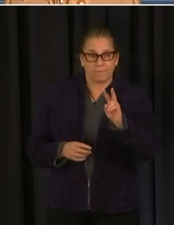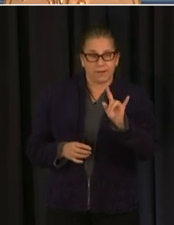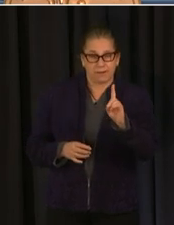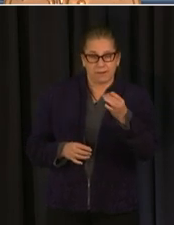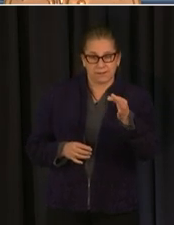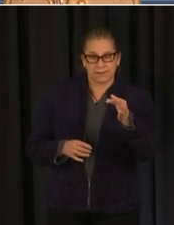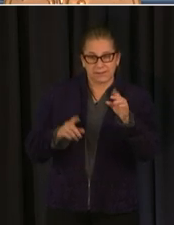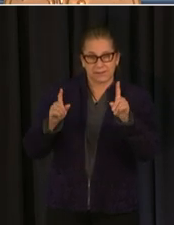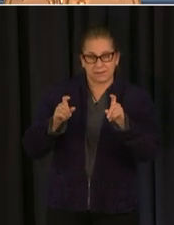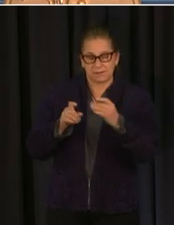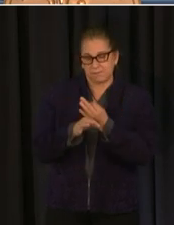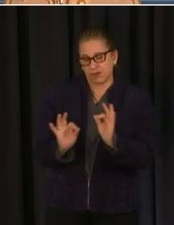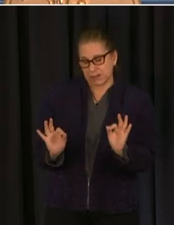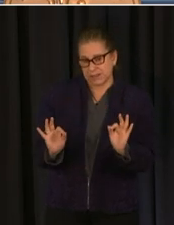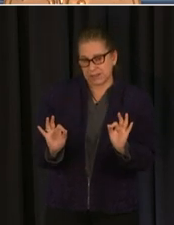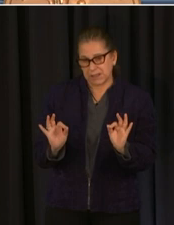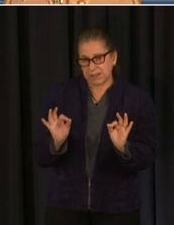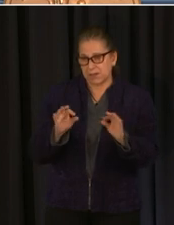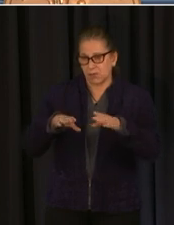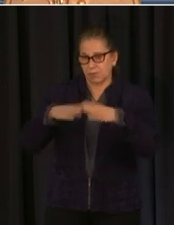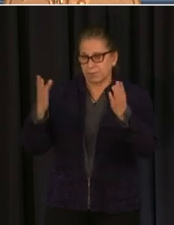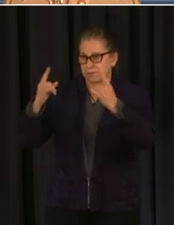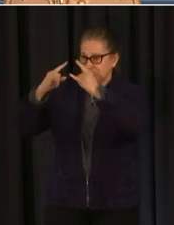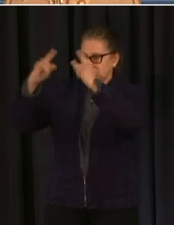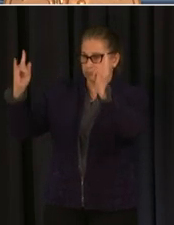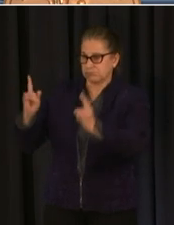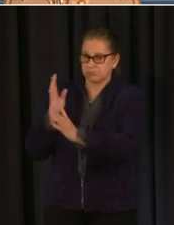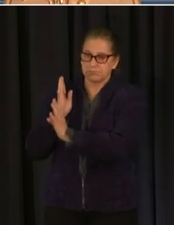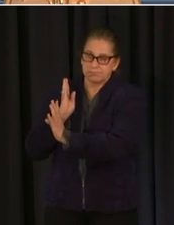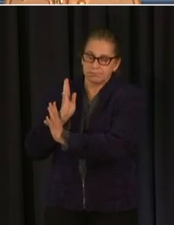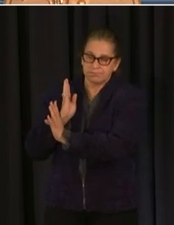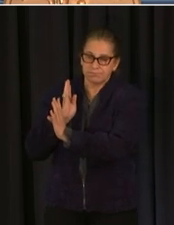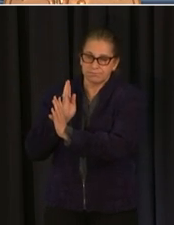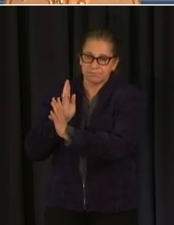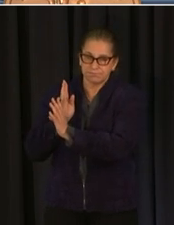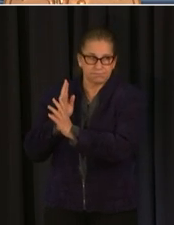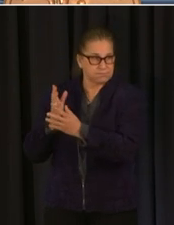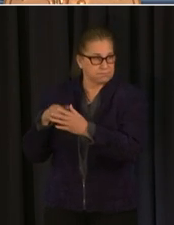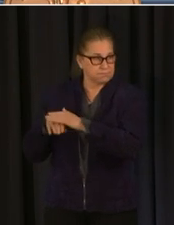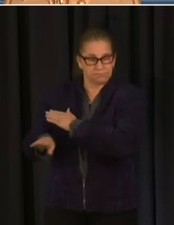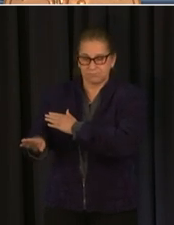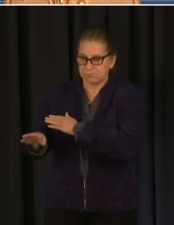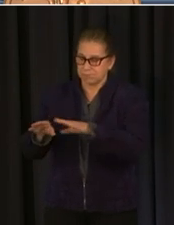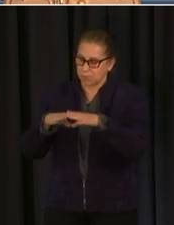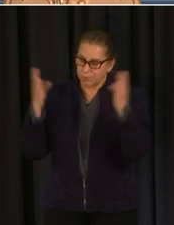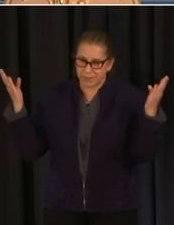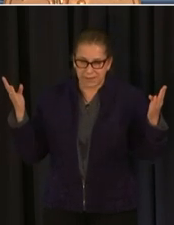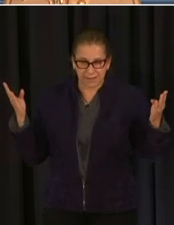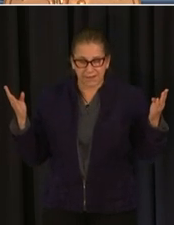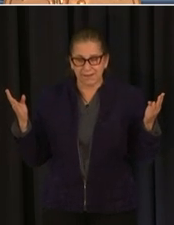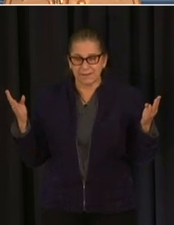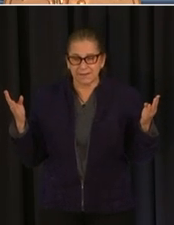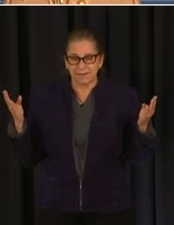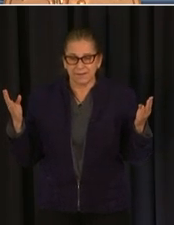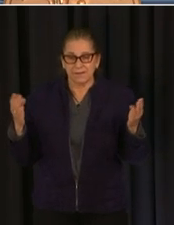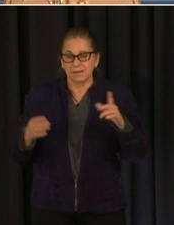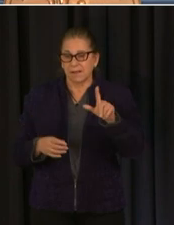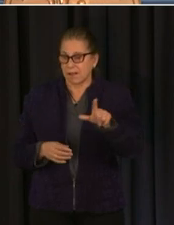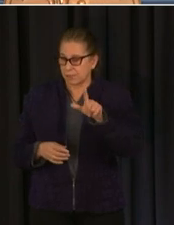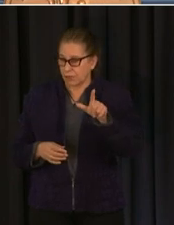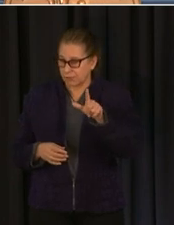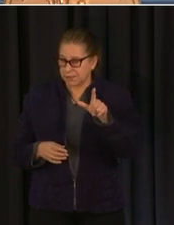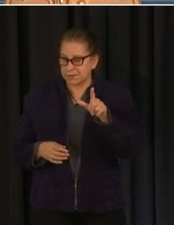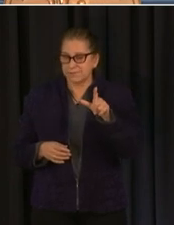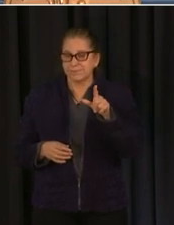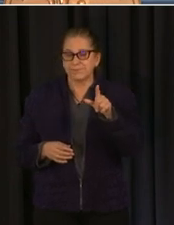are open across the district and we now have at home testing kits available at libraries across